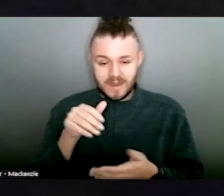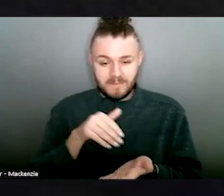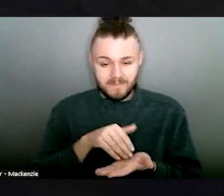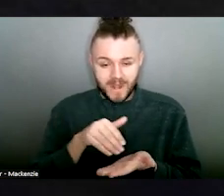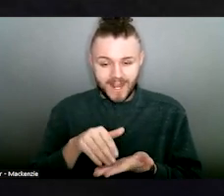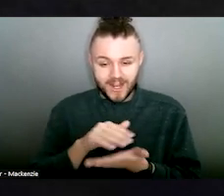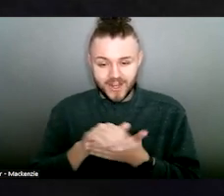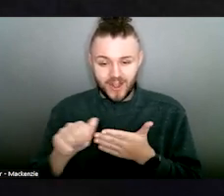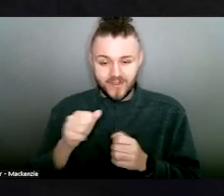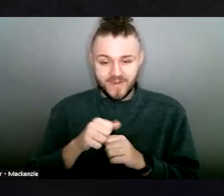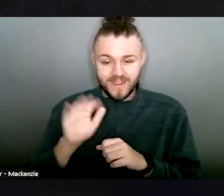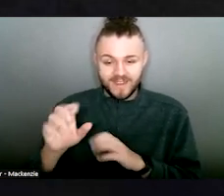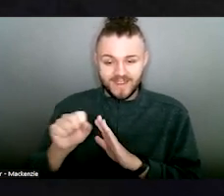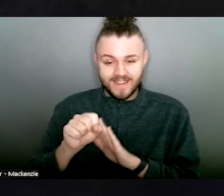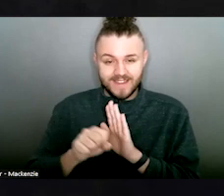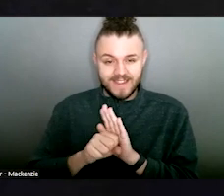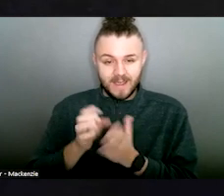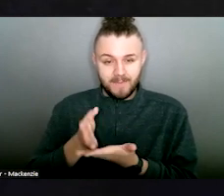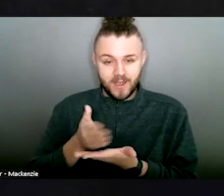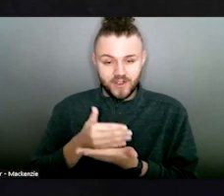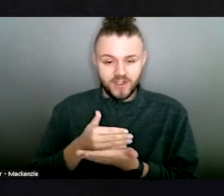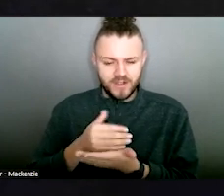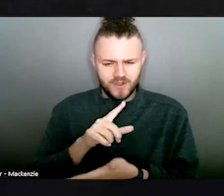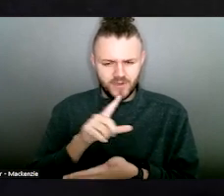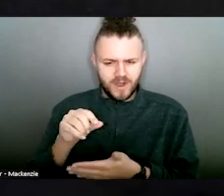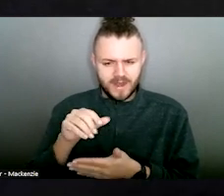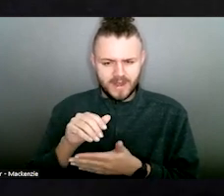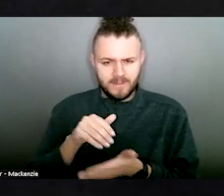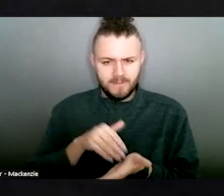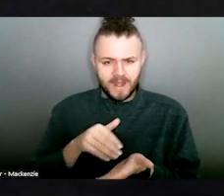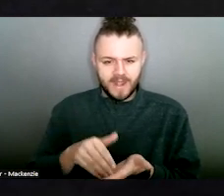budget. A Bernie goes for $20 million for his state budget.